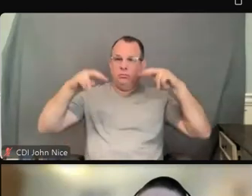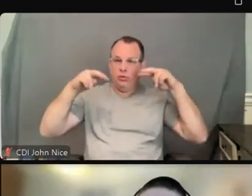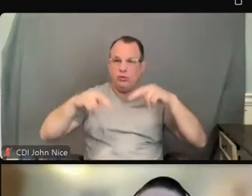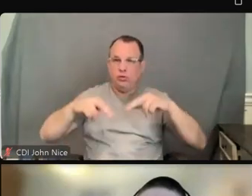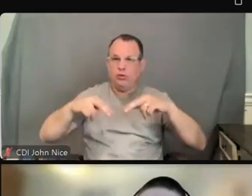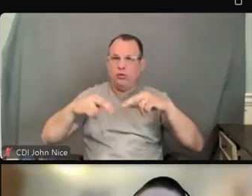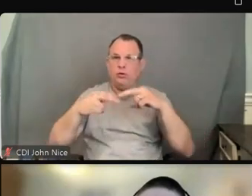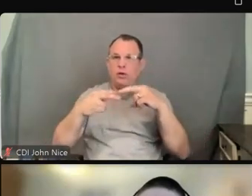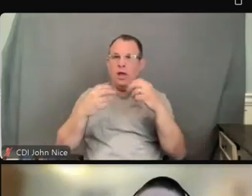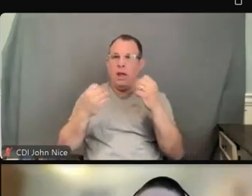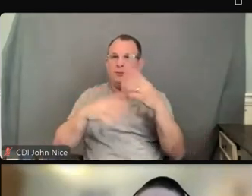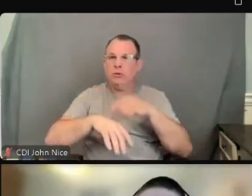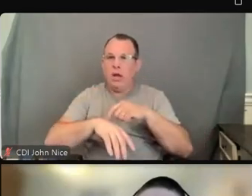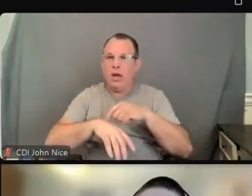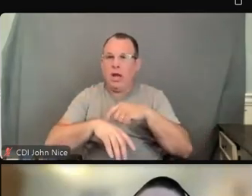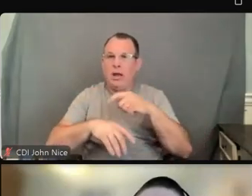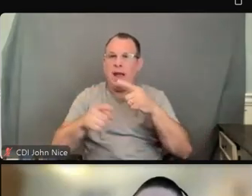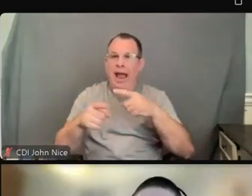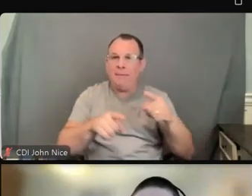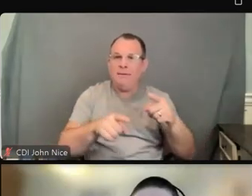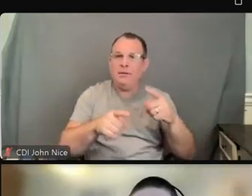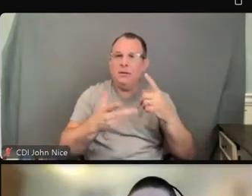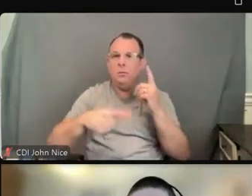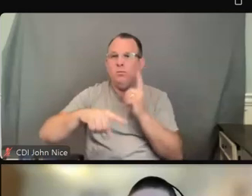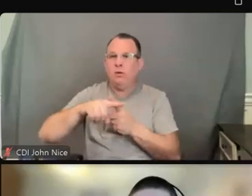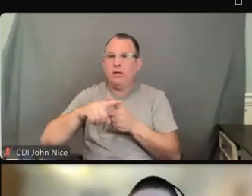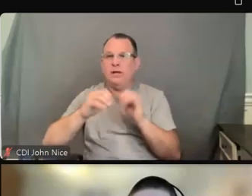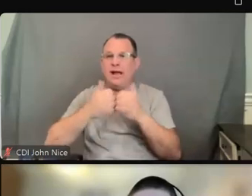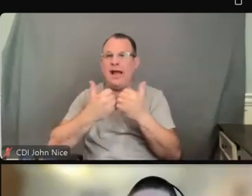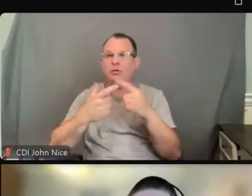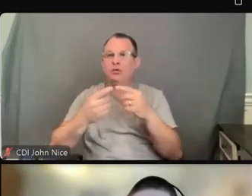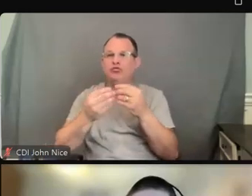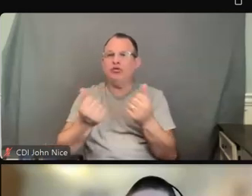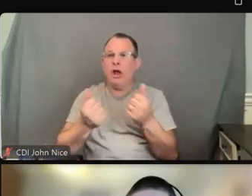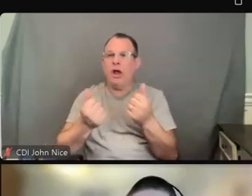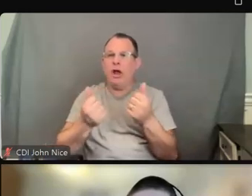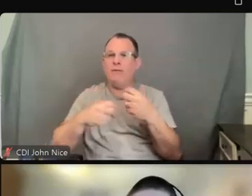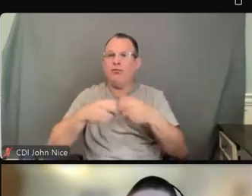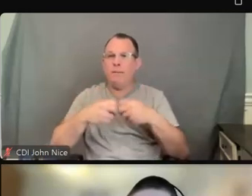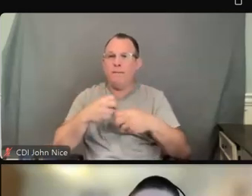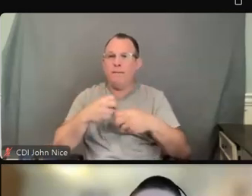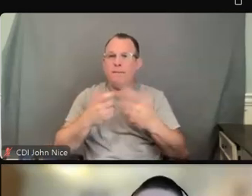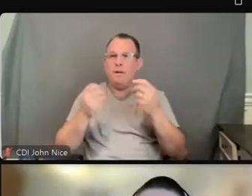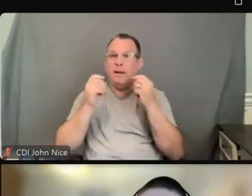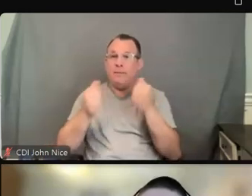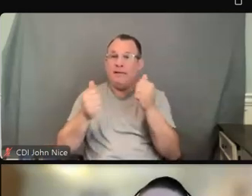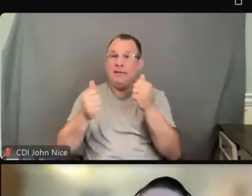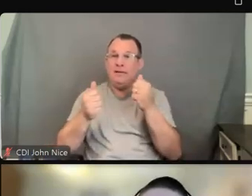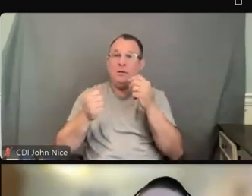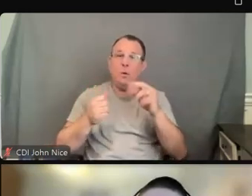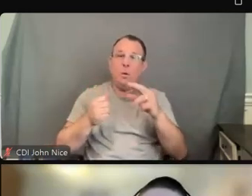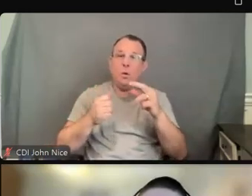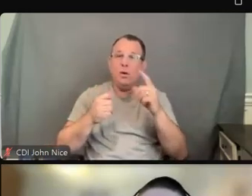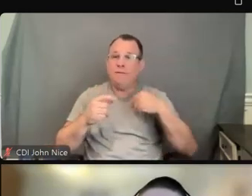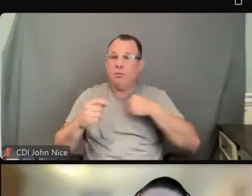try to think about ways that we might be able to resolve a problem quickly, and if we think we can get the problem resolved quickly,